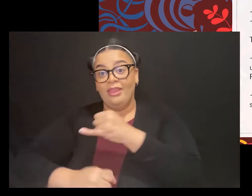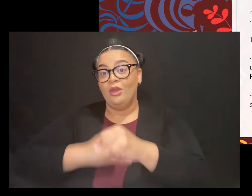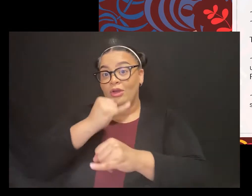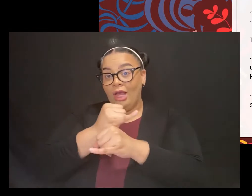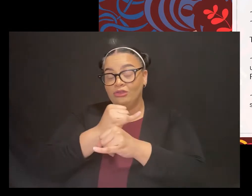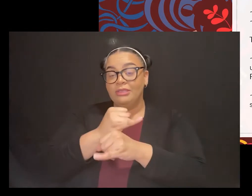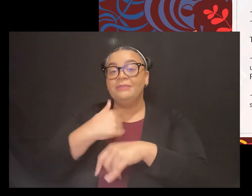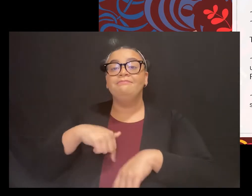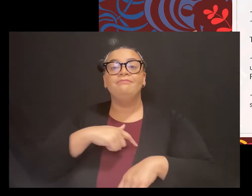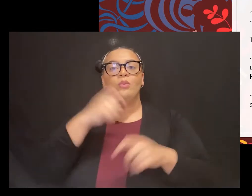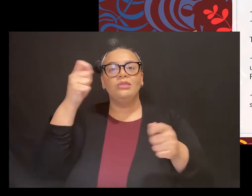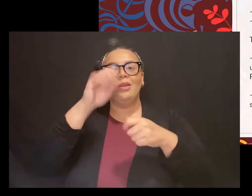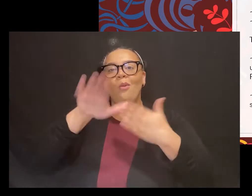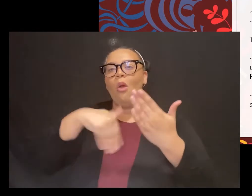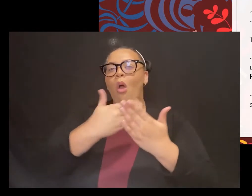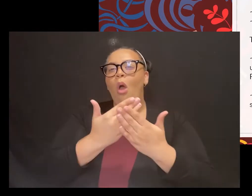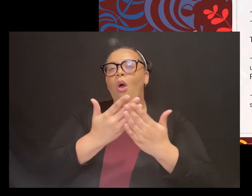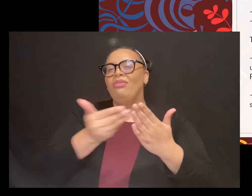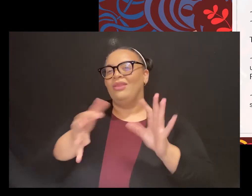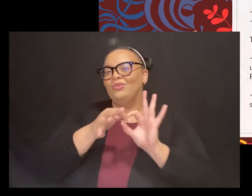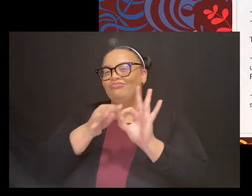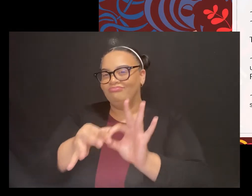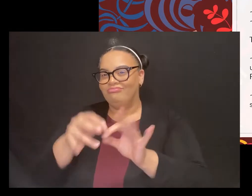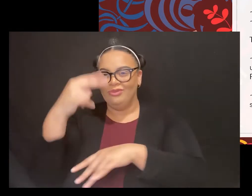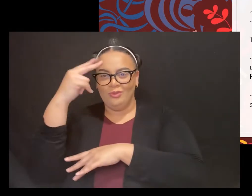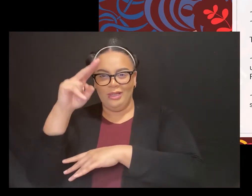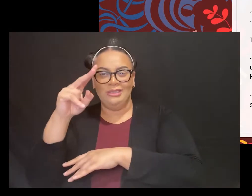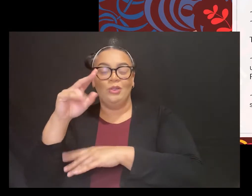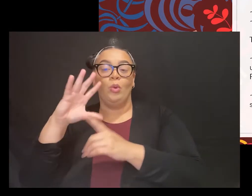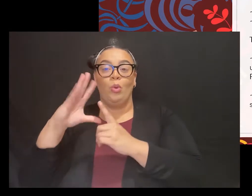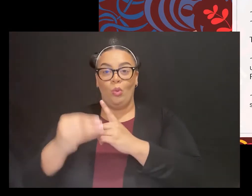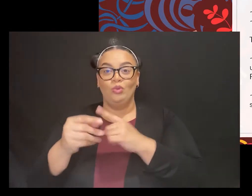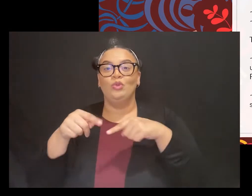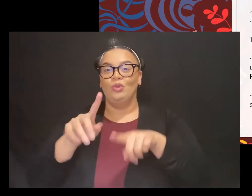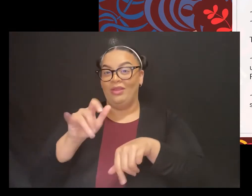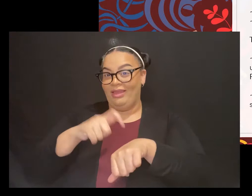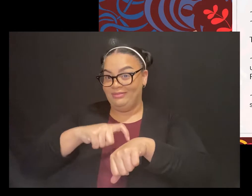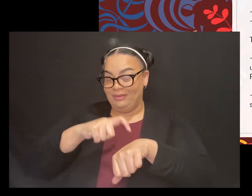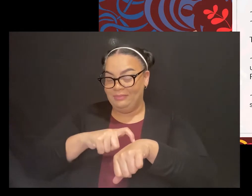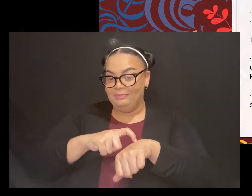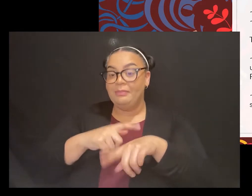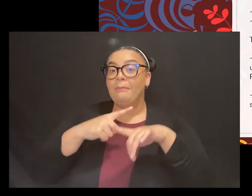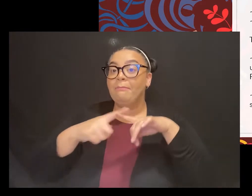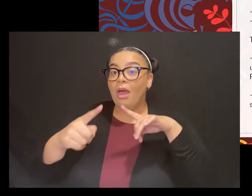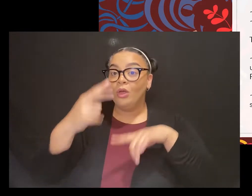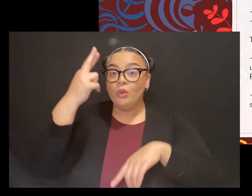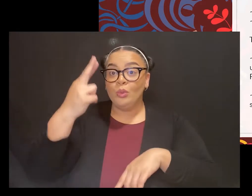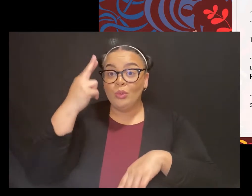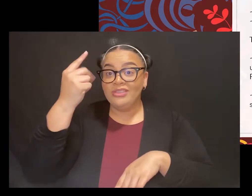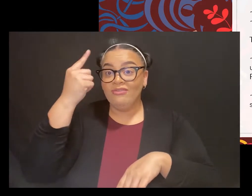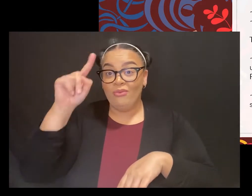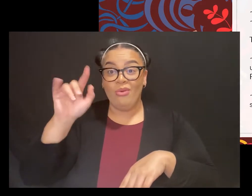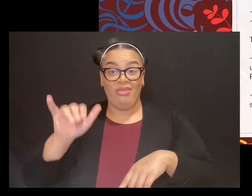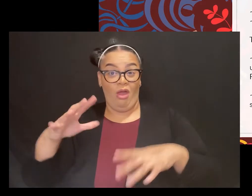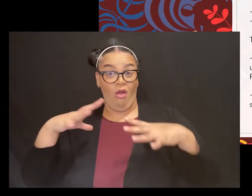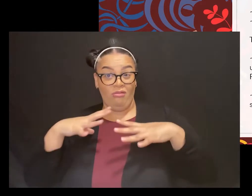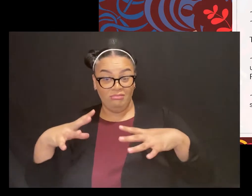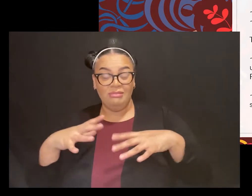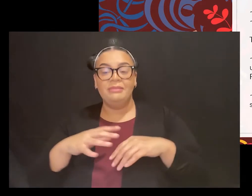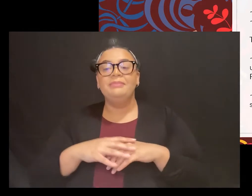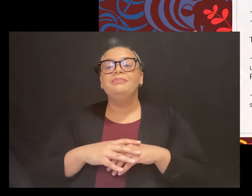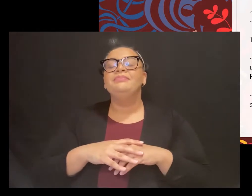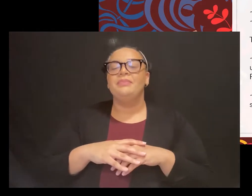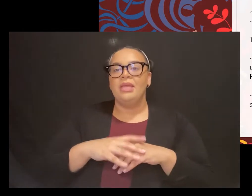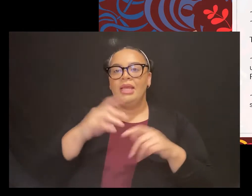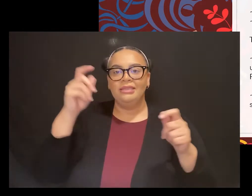Mayo. But the reason for the holiday, Cinco de Mayo is the celebration of the celebration Army's unique victory over the